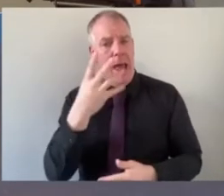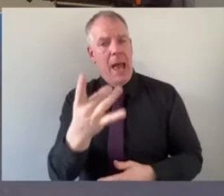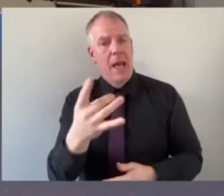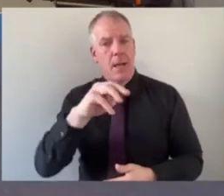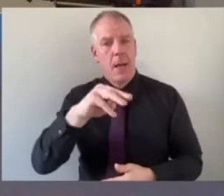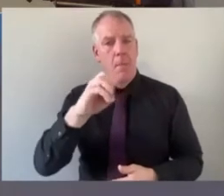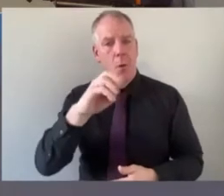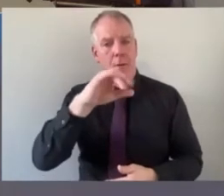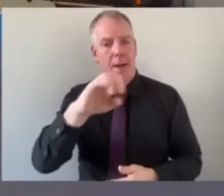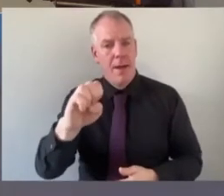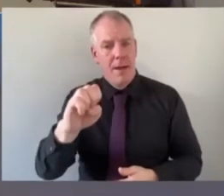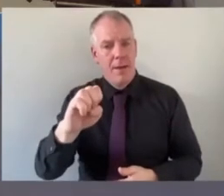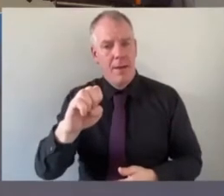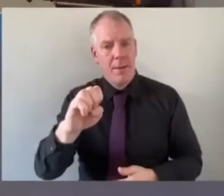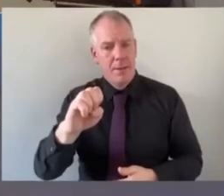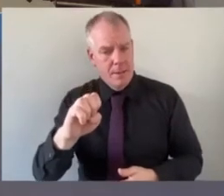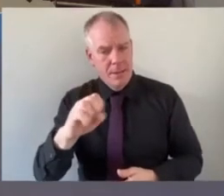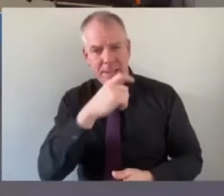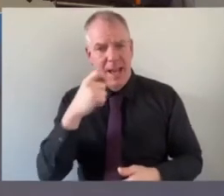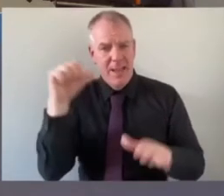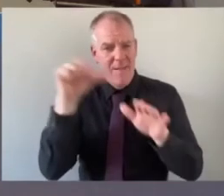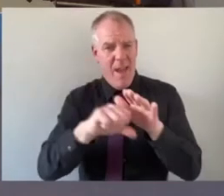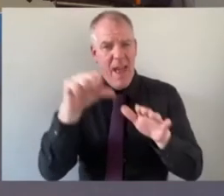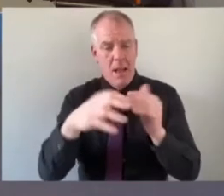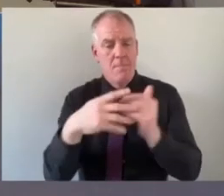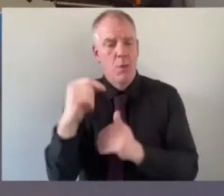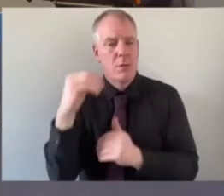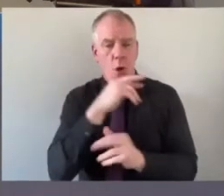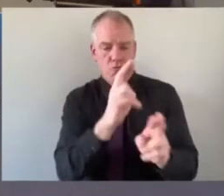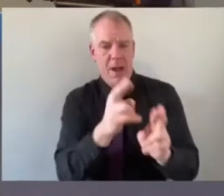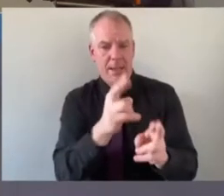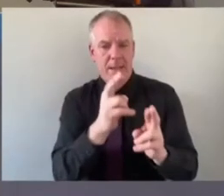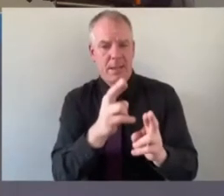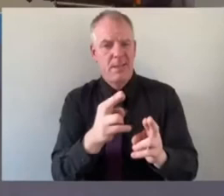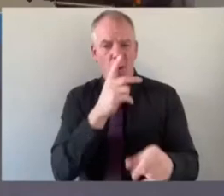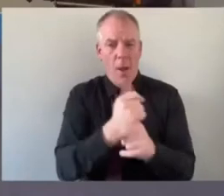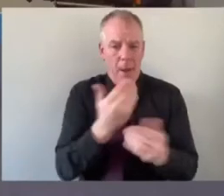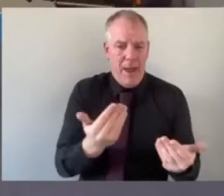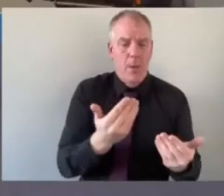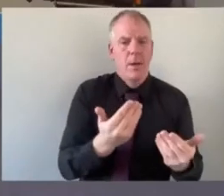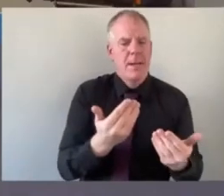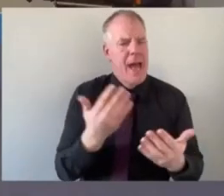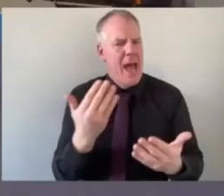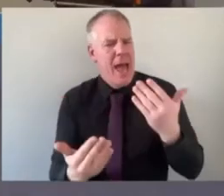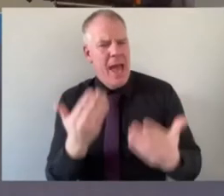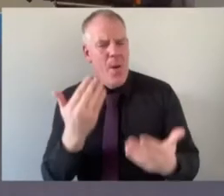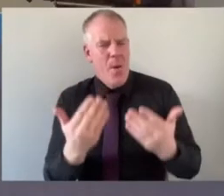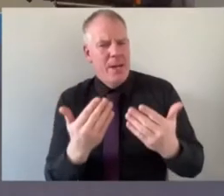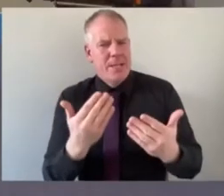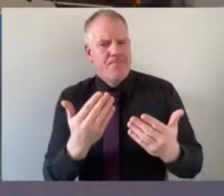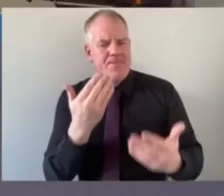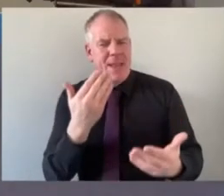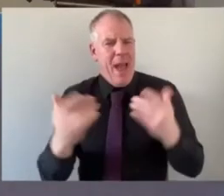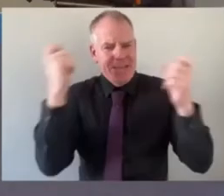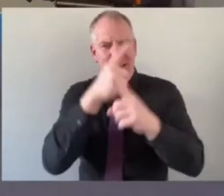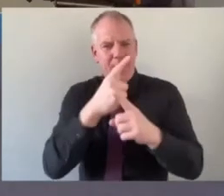obviously the failure is is the most important thing and i think we've obviously addressed that at the moment how how difficult is it